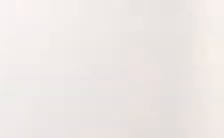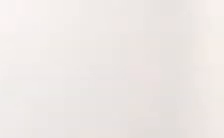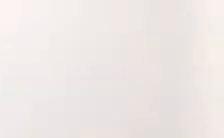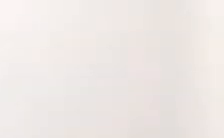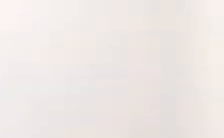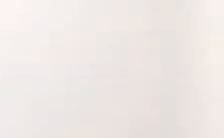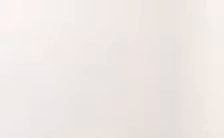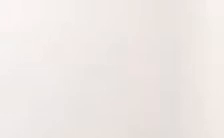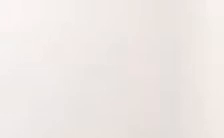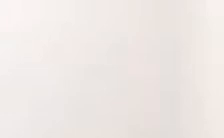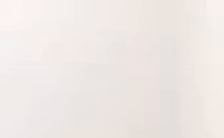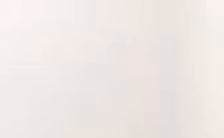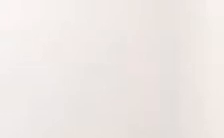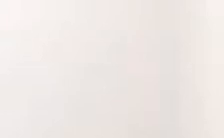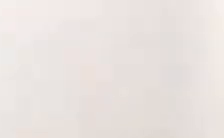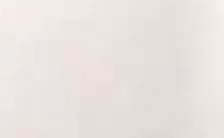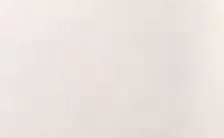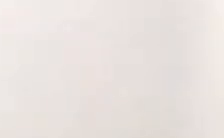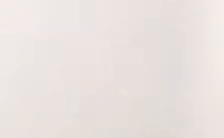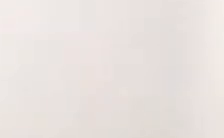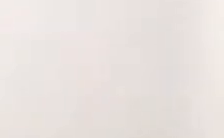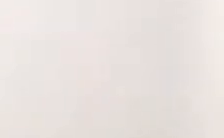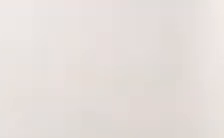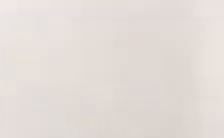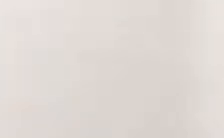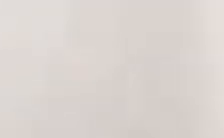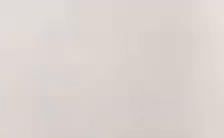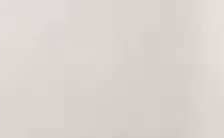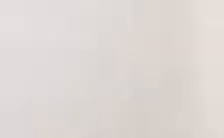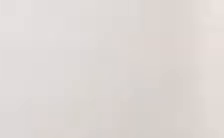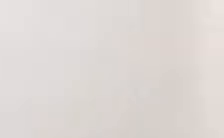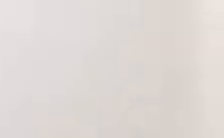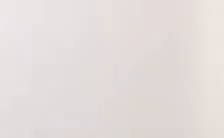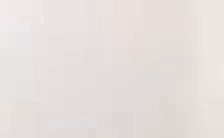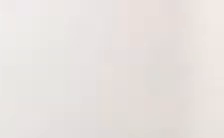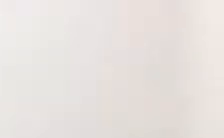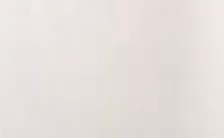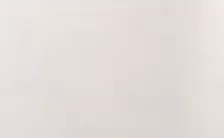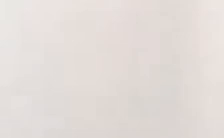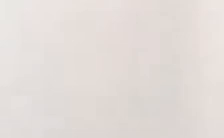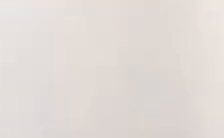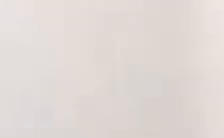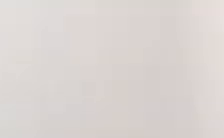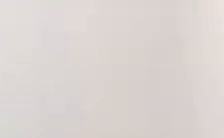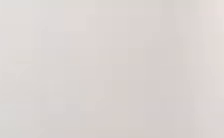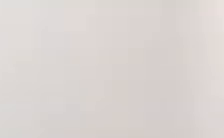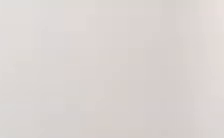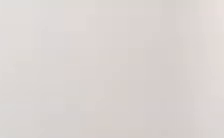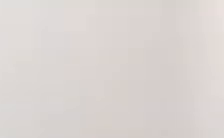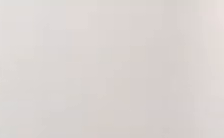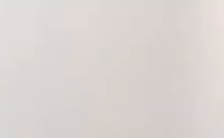the conference. Um, so you, if you have registered, you will receive, um, a copy of that, uh, presentation.